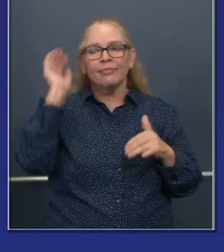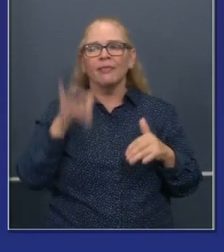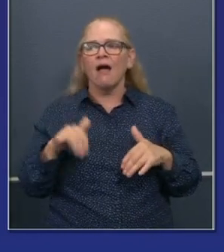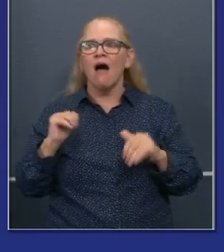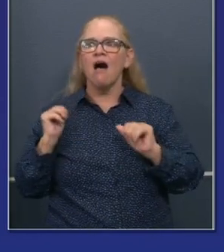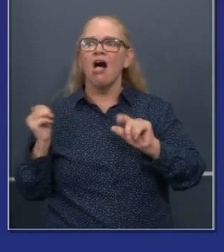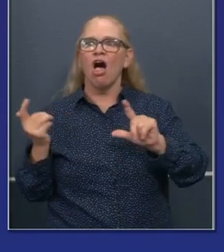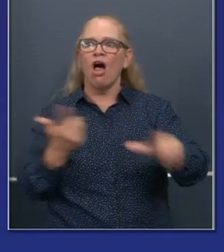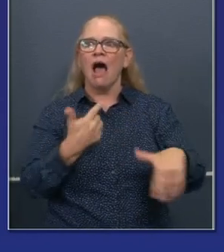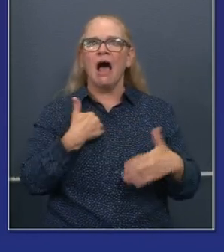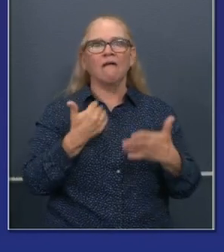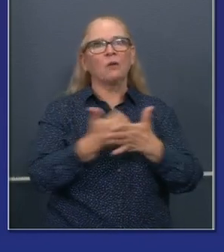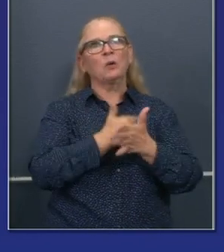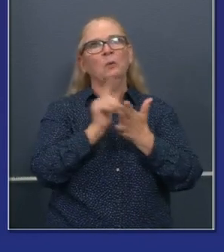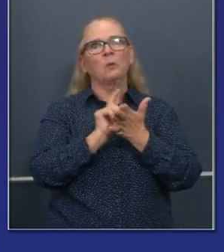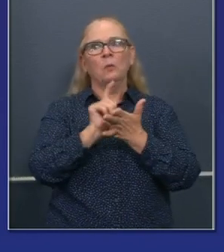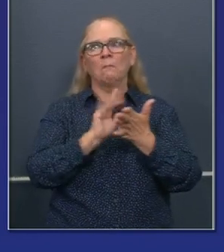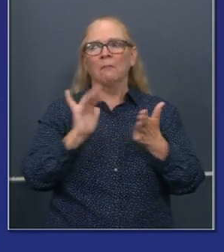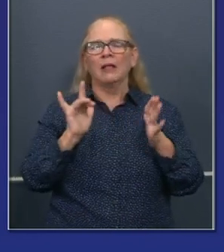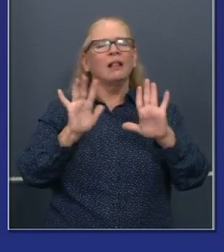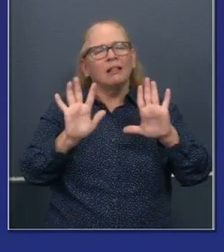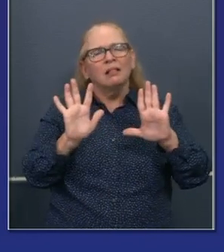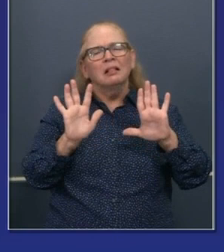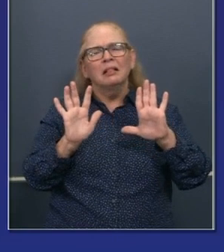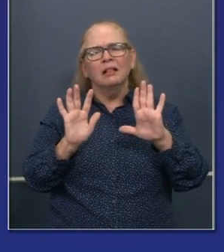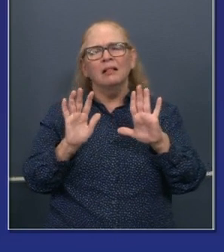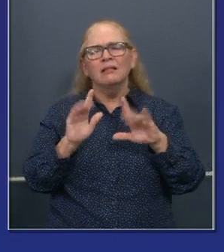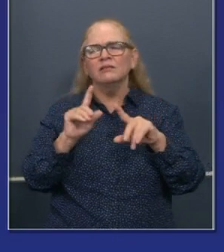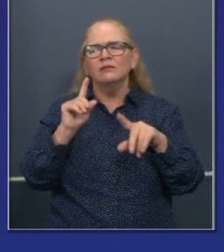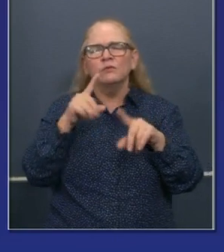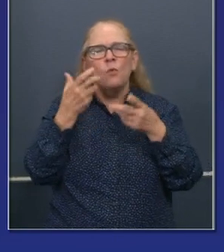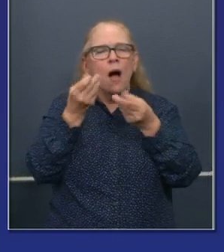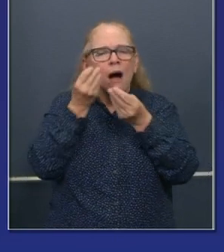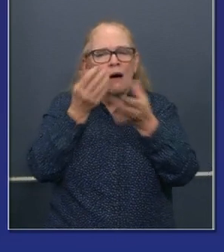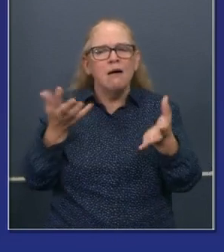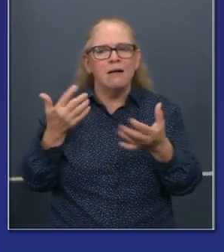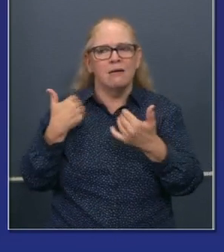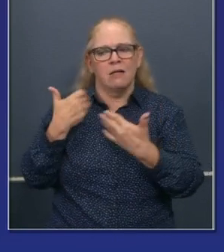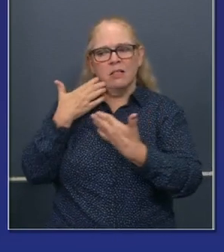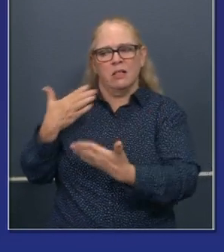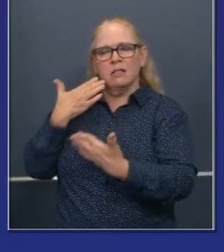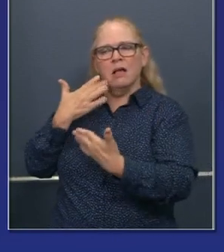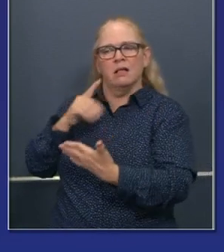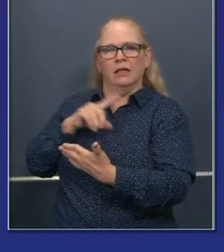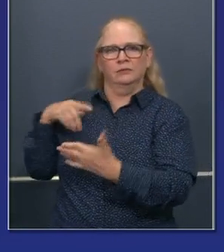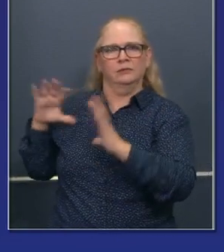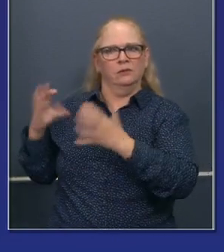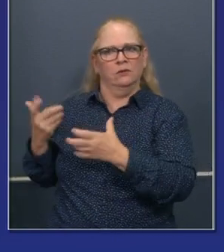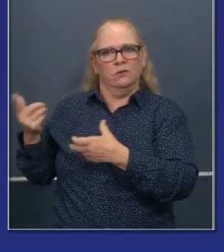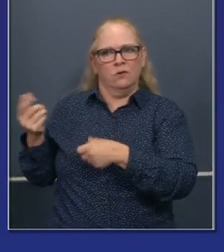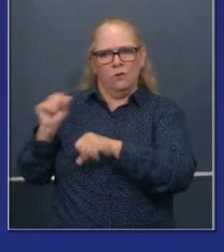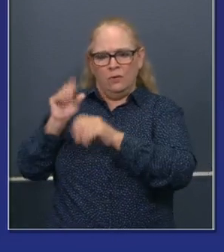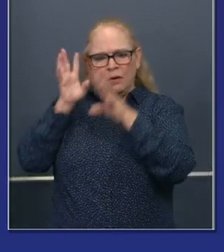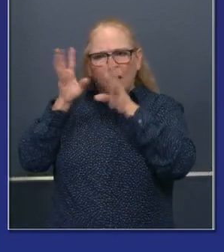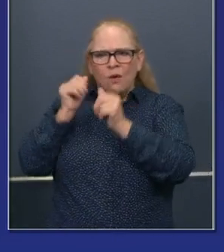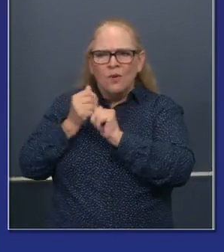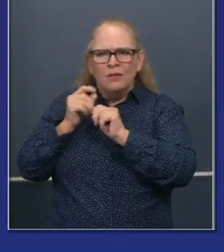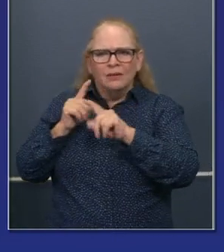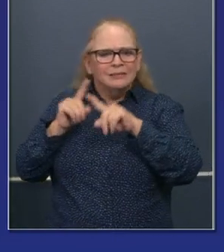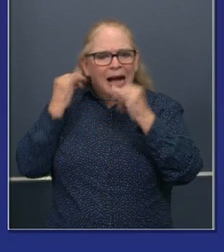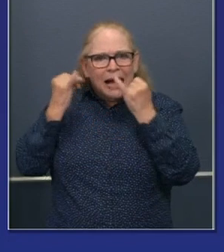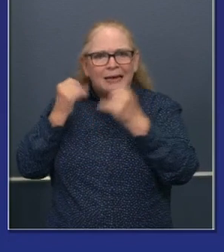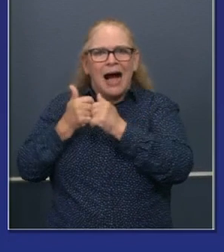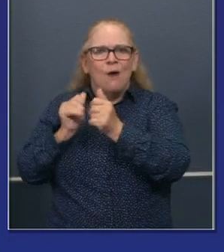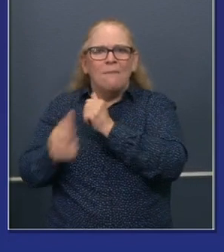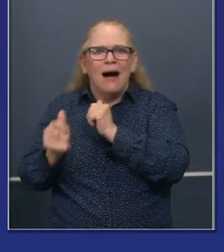to thank legislature for their work in this space. And we're working, uh, to see what we could do to, uh, to make sure these bills are